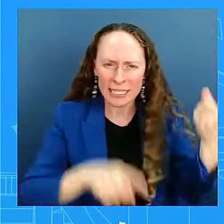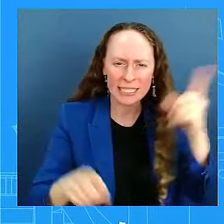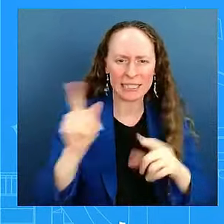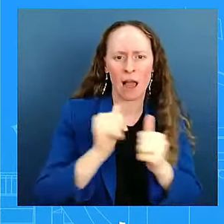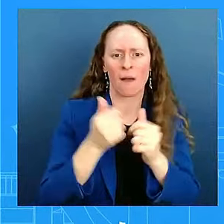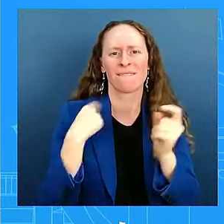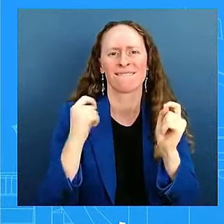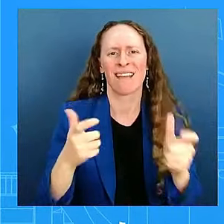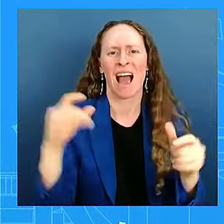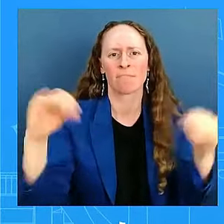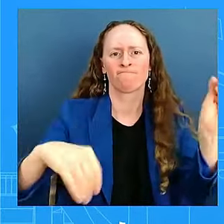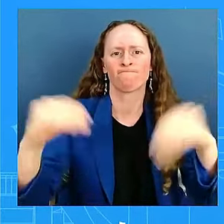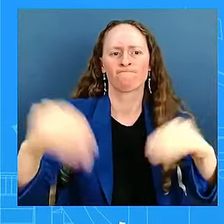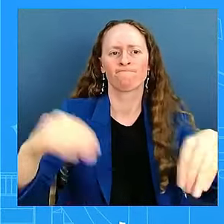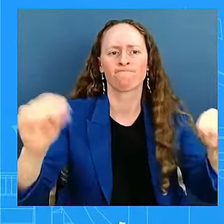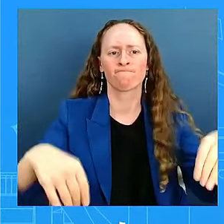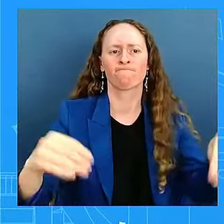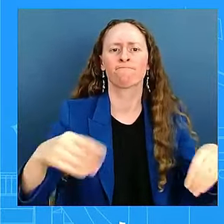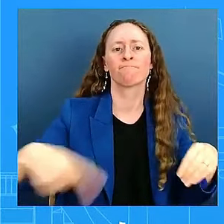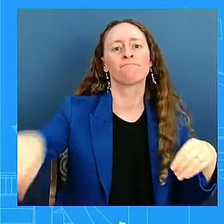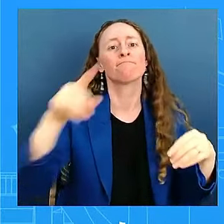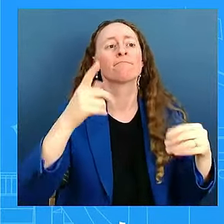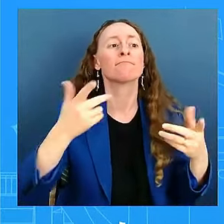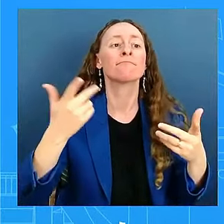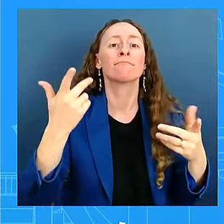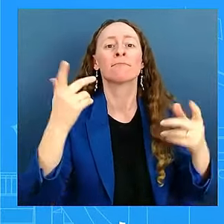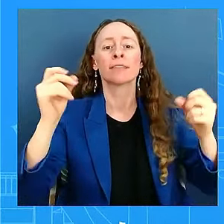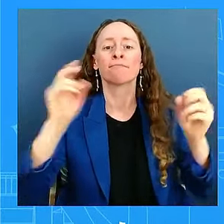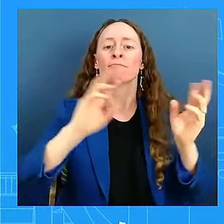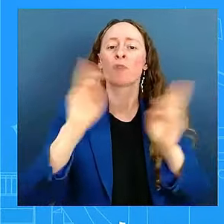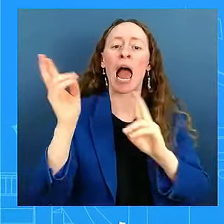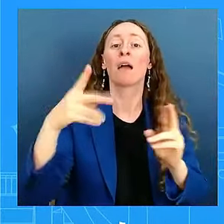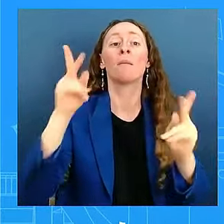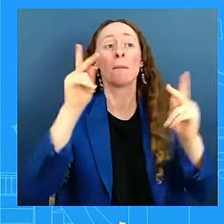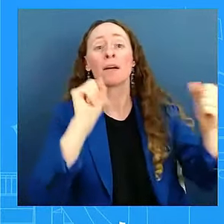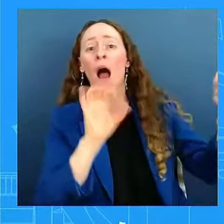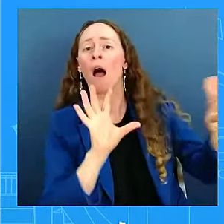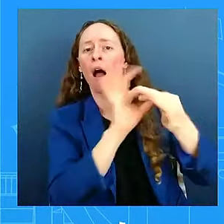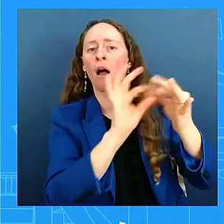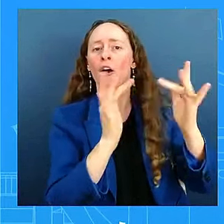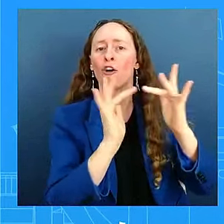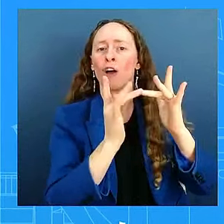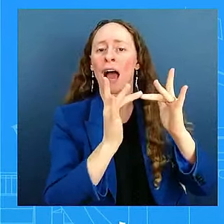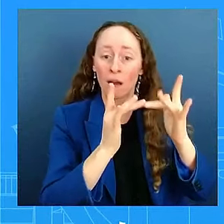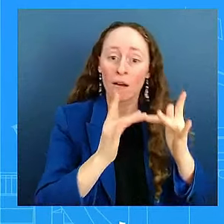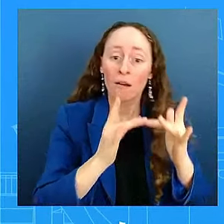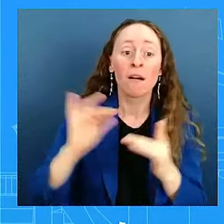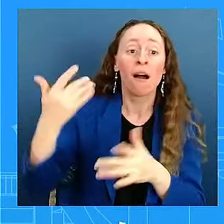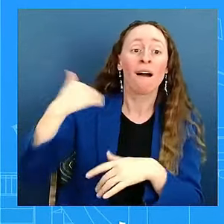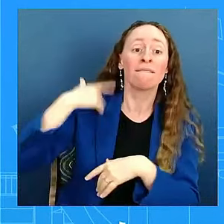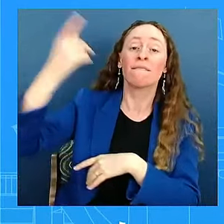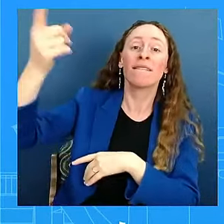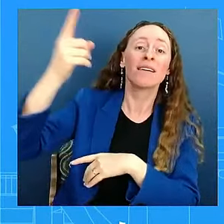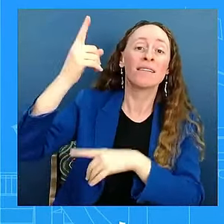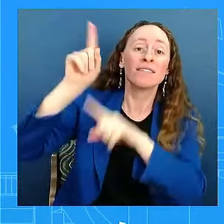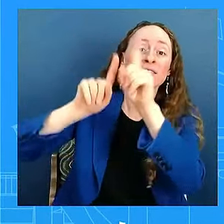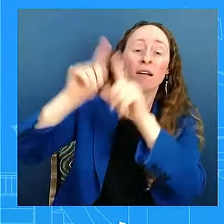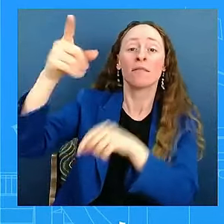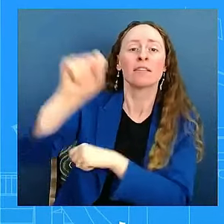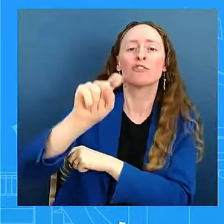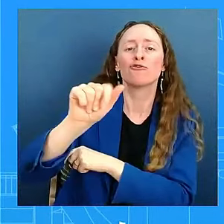We have, for example, deployed 50 Starlink satellite systems to help with the reconstruction of that infrastructure.